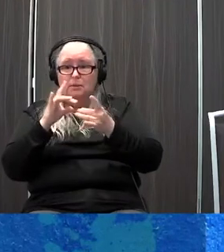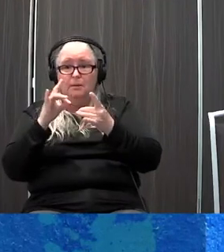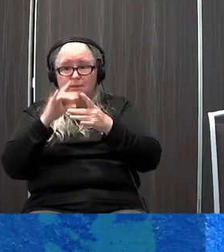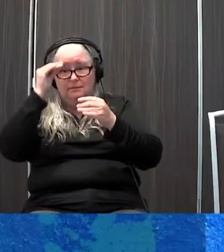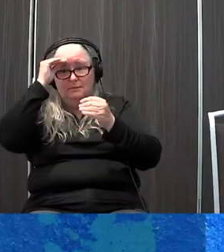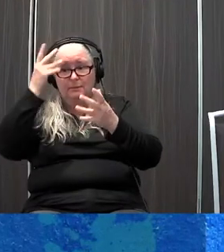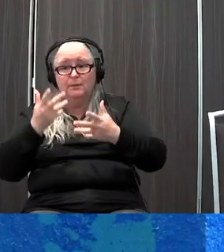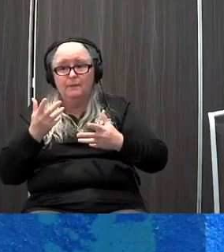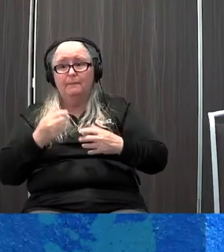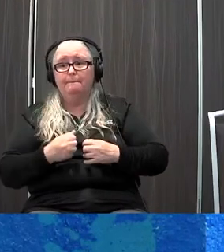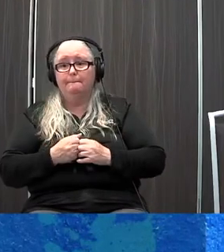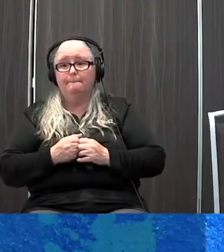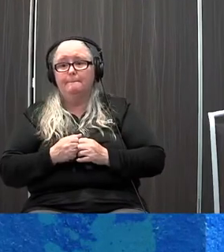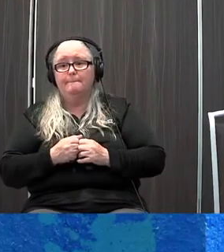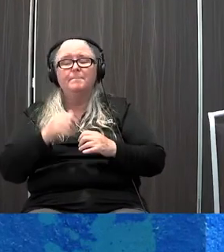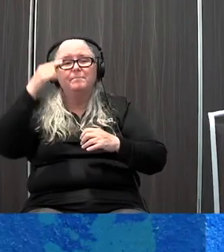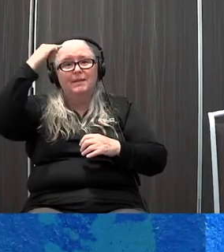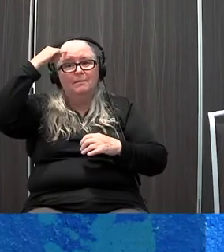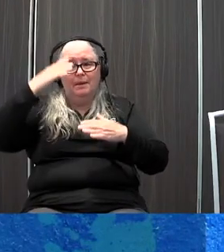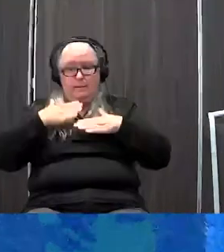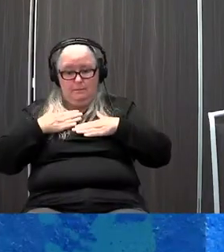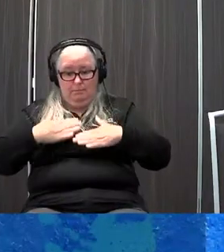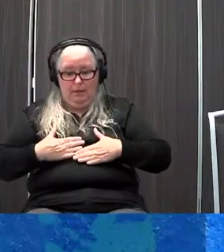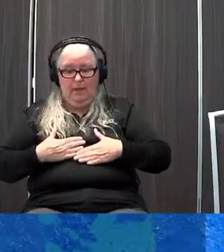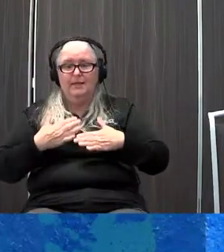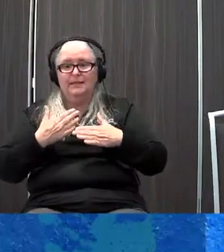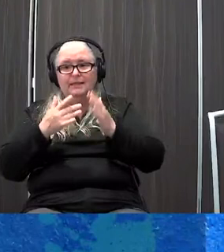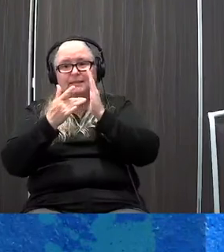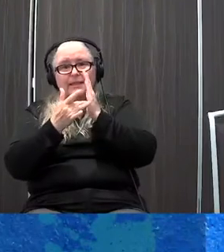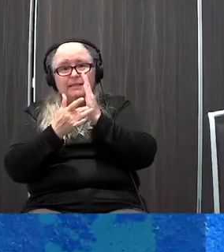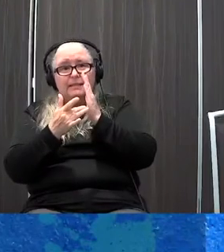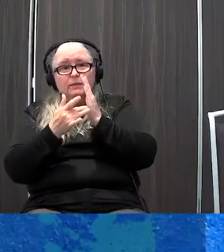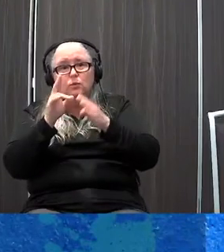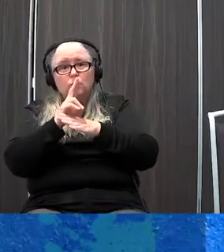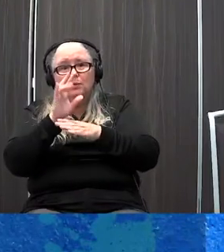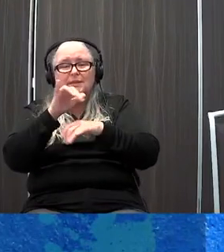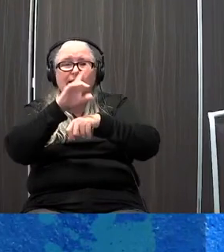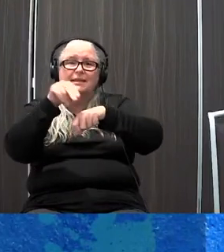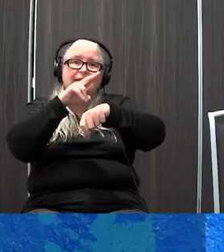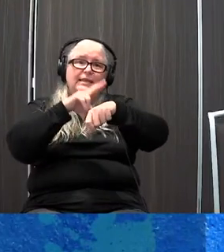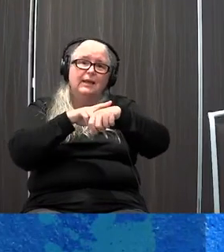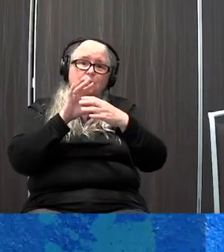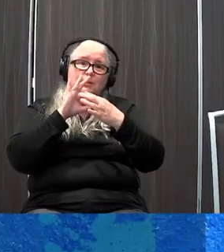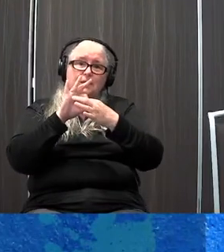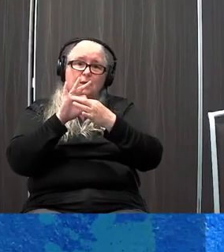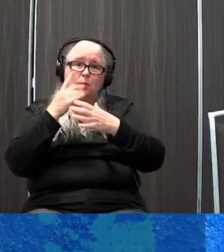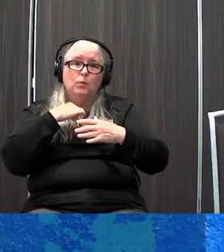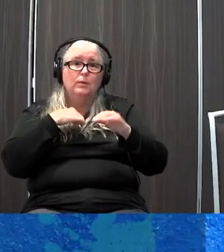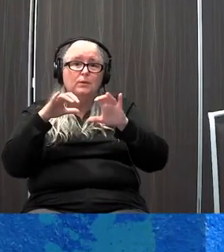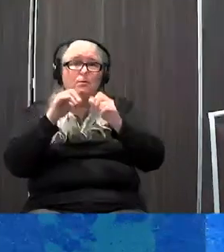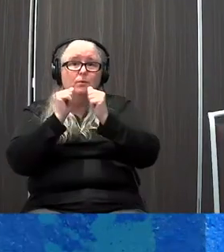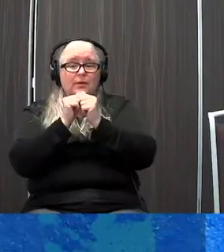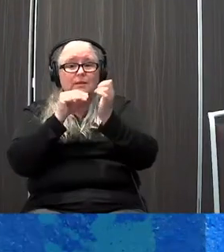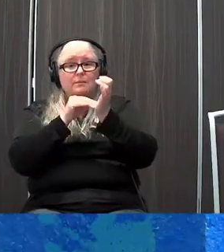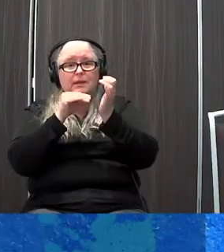us know. So mind-body techniques, what is it? Mind-body techniques use that natural connection. tried to, again, we do this with medical students on day